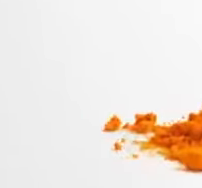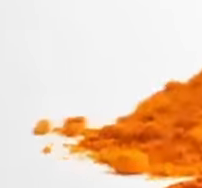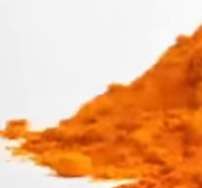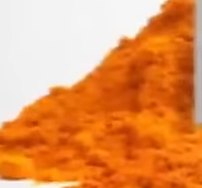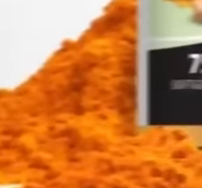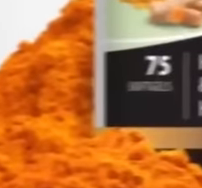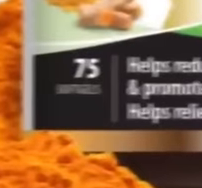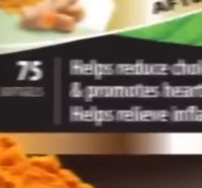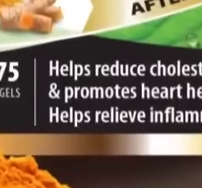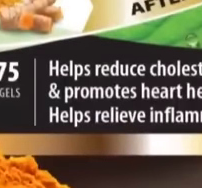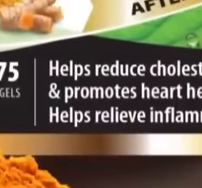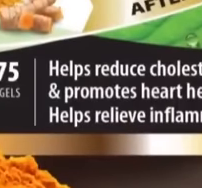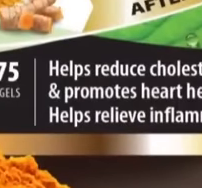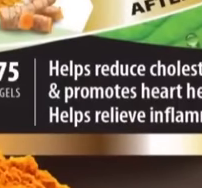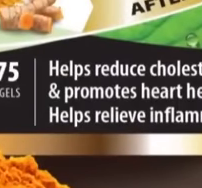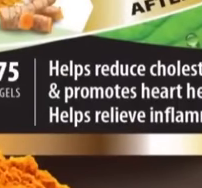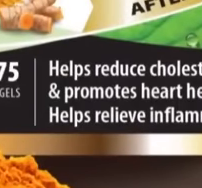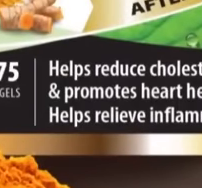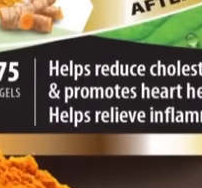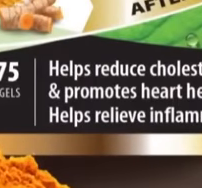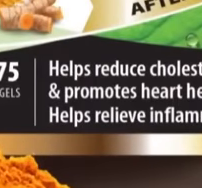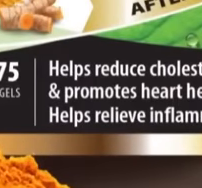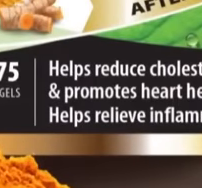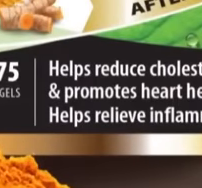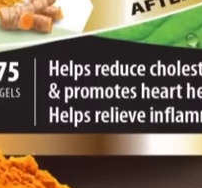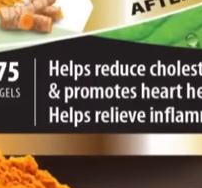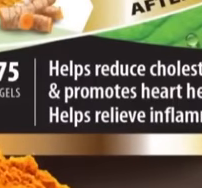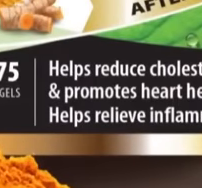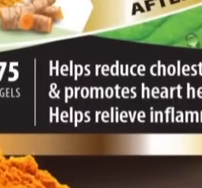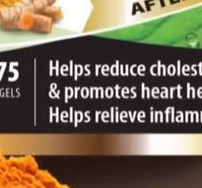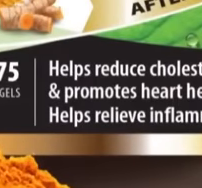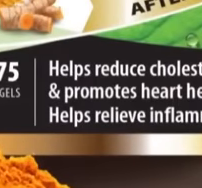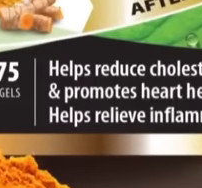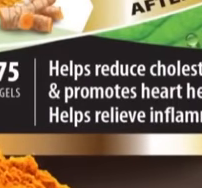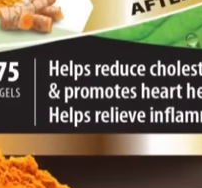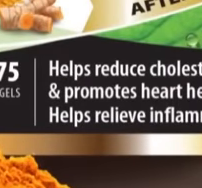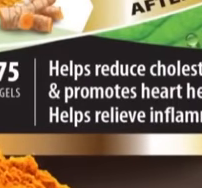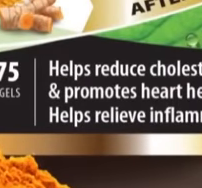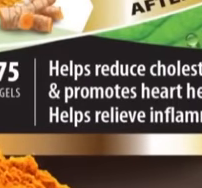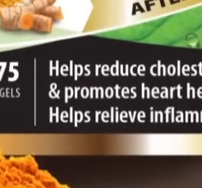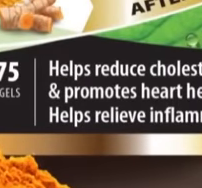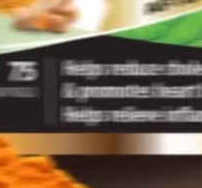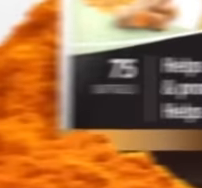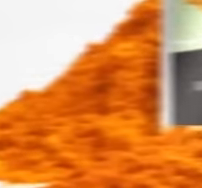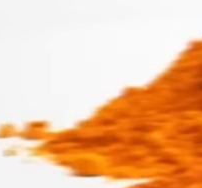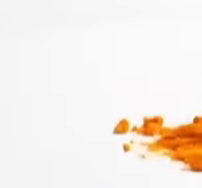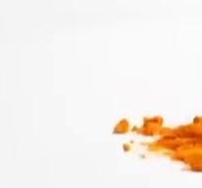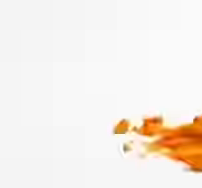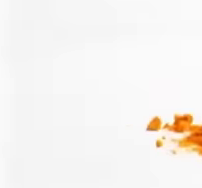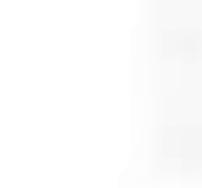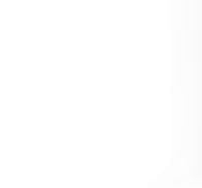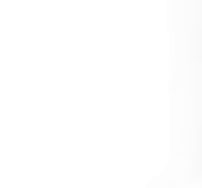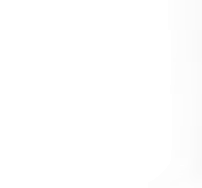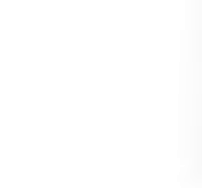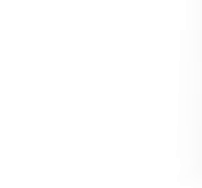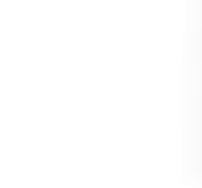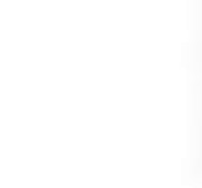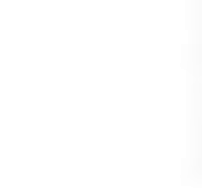Jameson Omega-3 with Turmeric. Stay heart-struck. Pick up yours today.